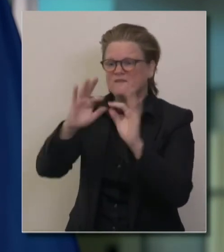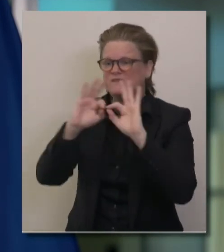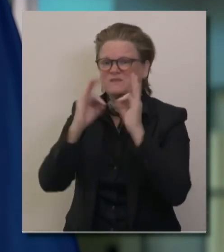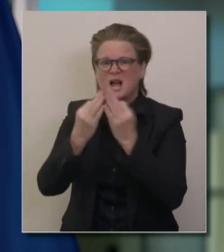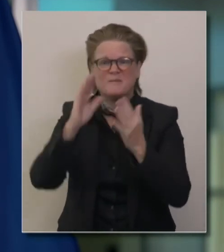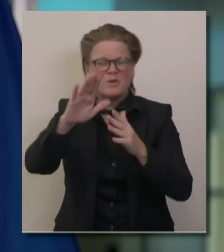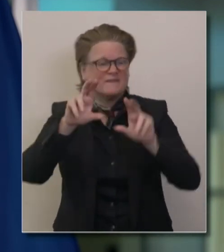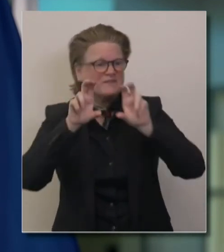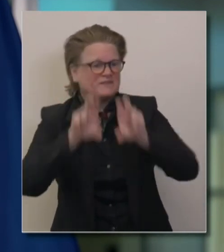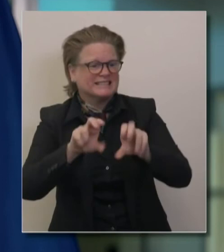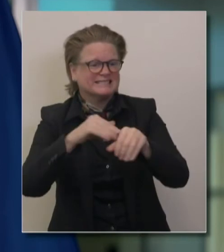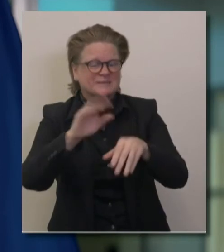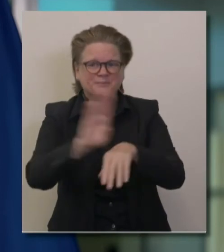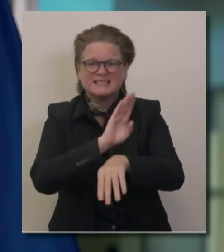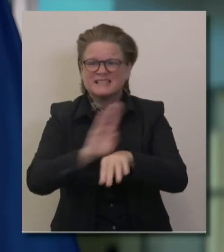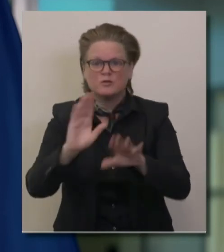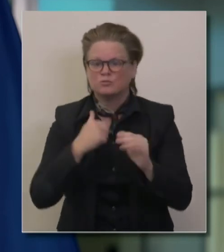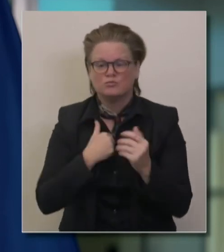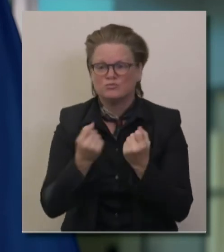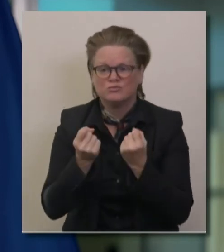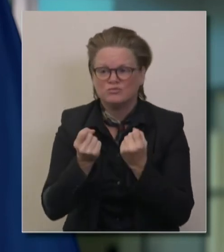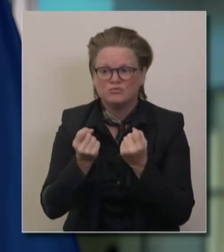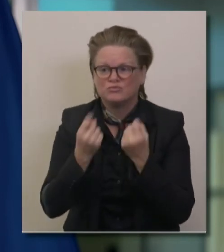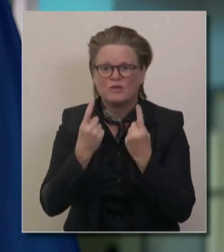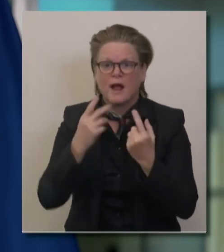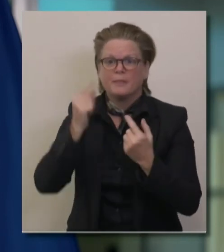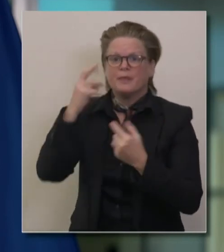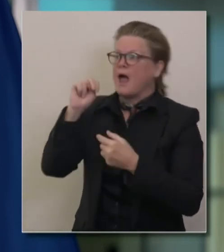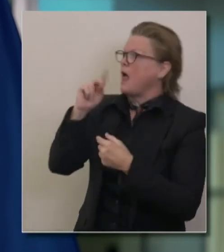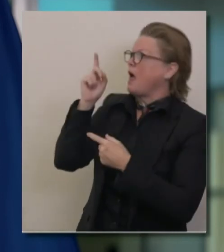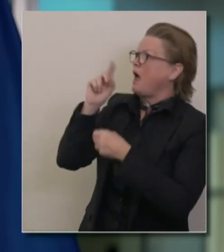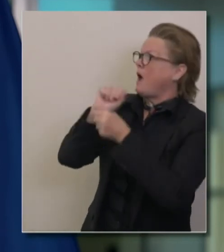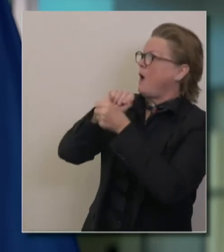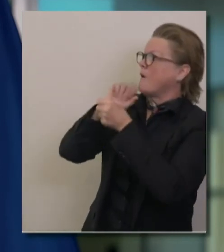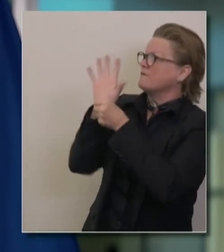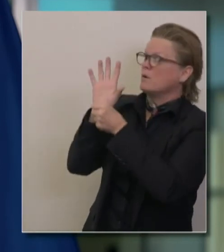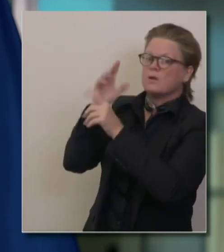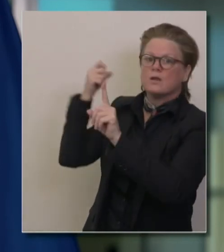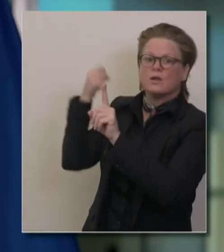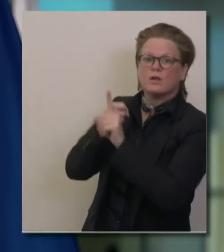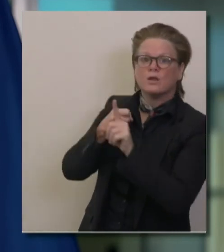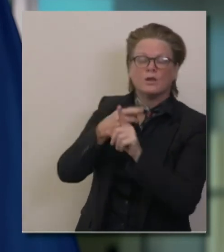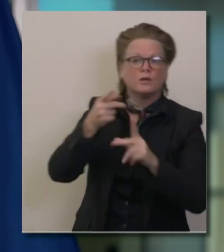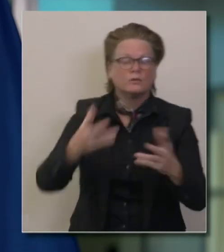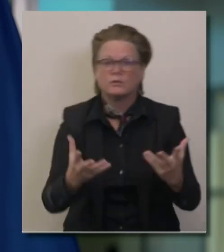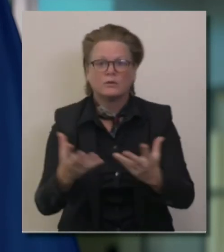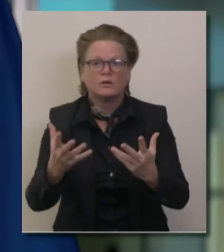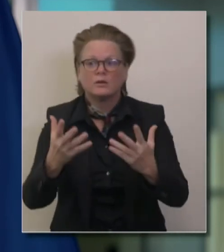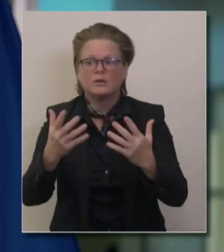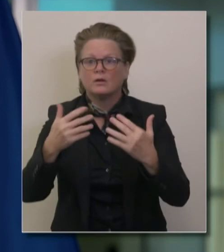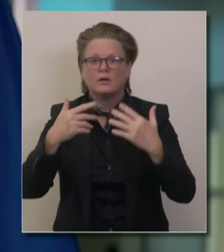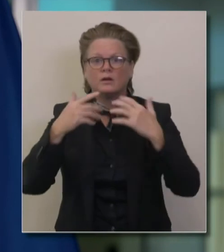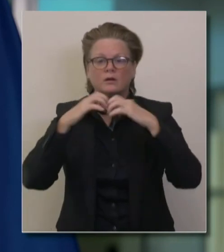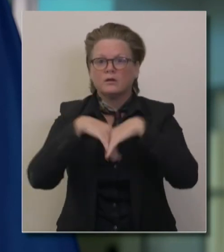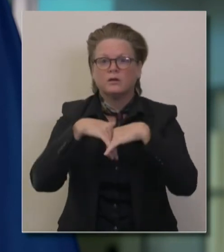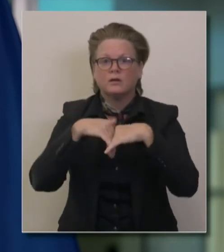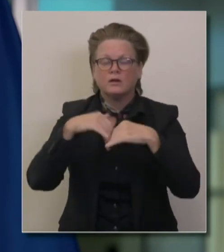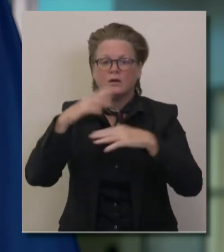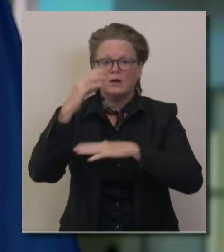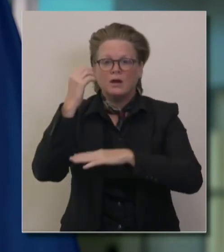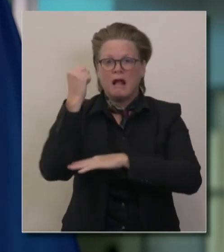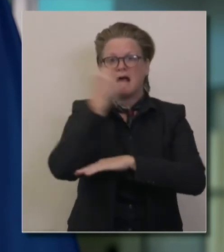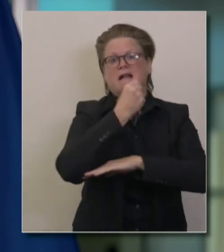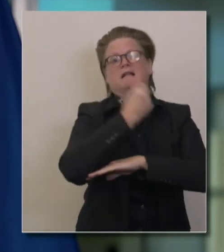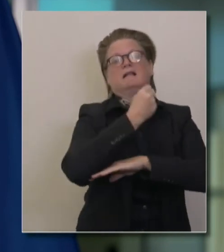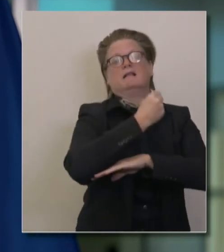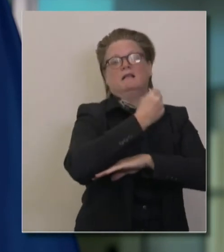pandemic hits and creates all of these constraints and all these constructs that are devastating to your life and your